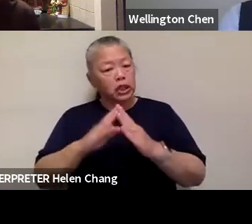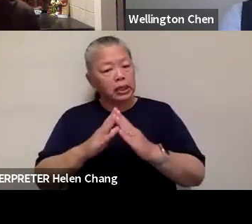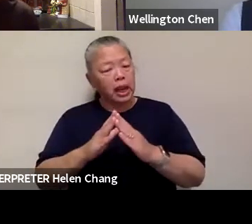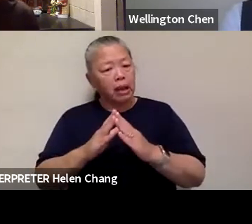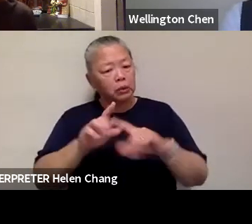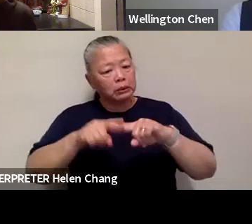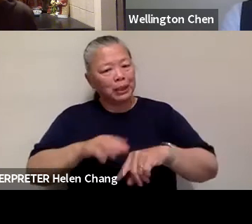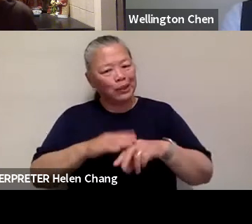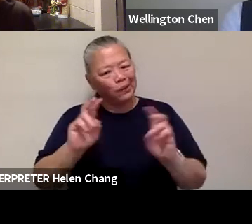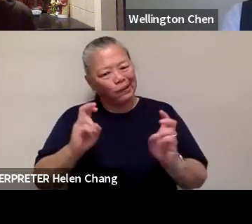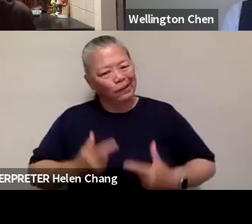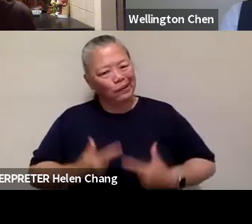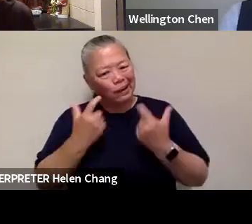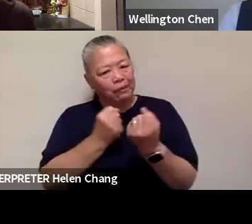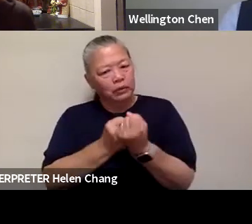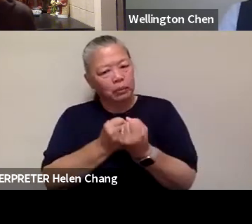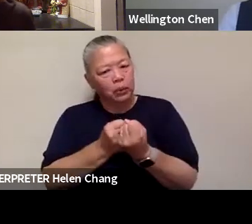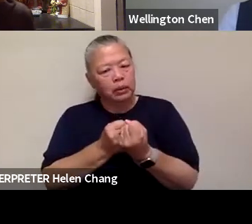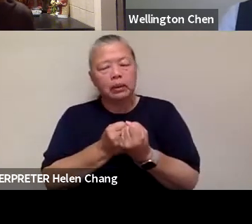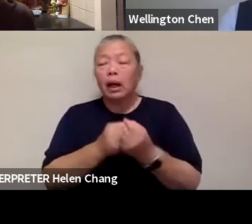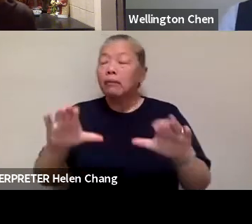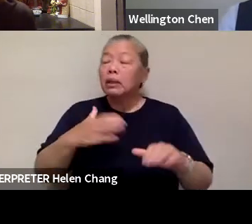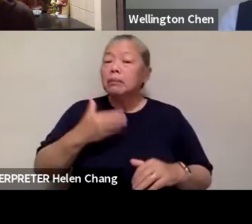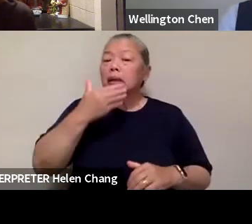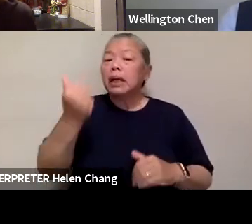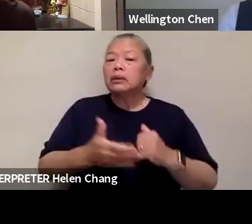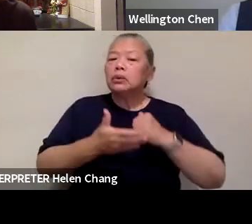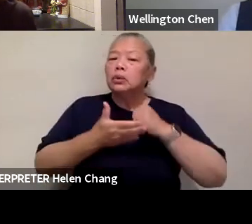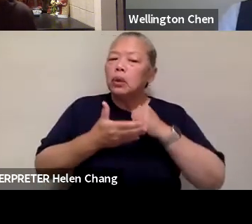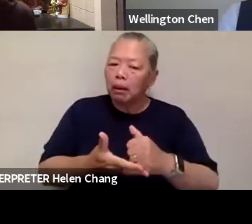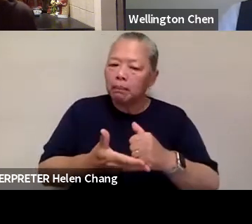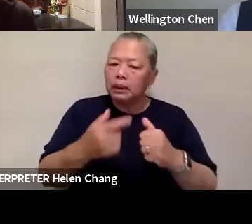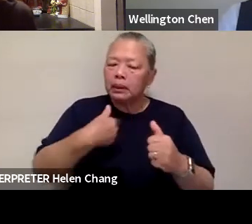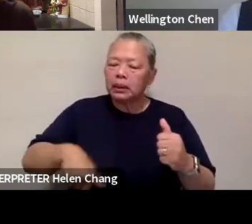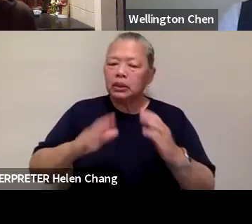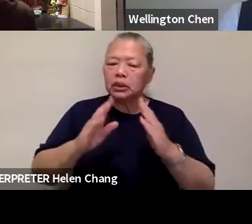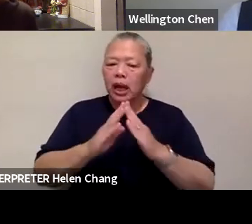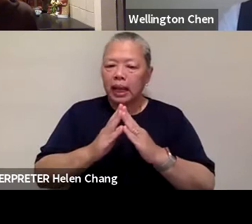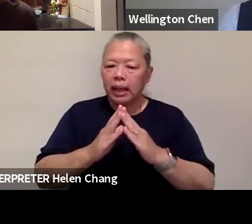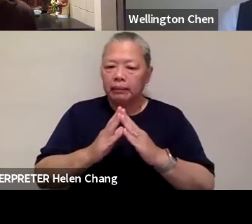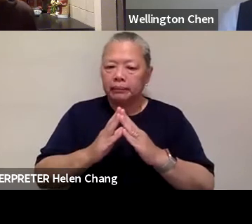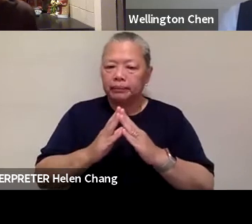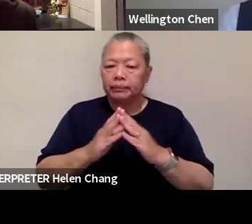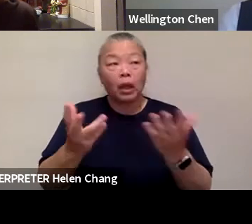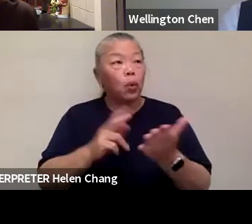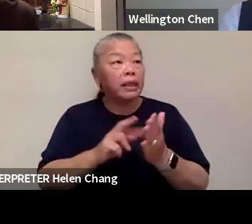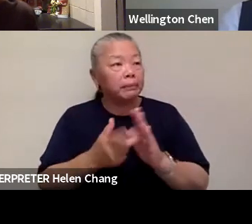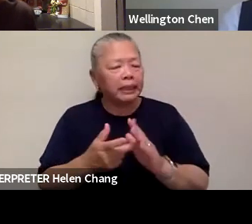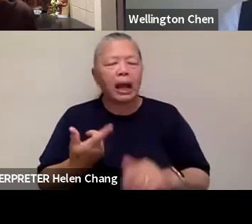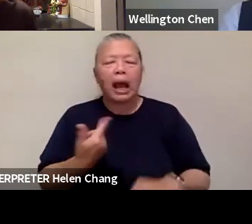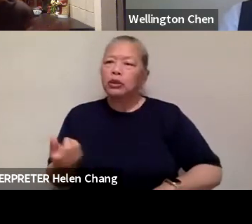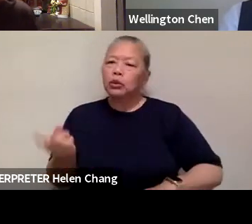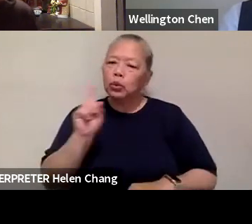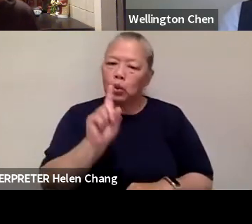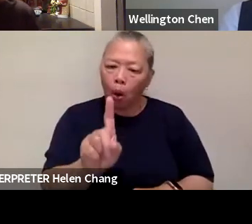everything in my power to try and help Chinatown. And it means introducing myself to owners, workers, waitresses